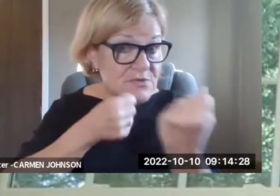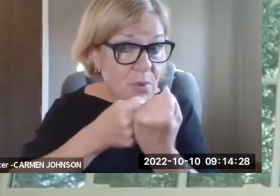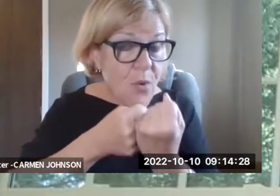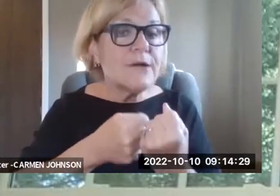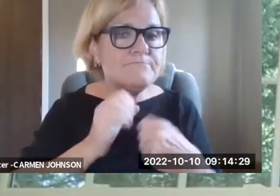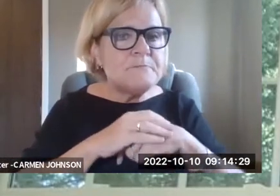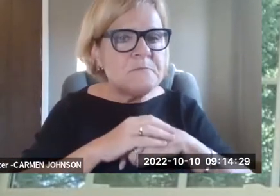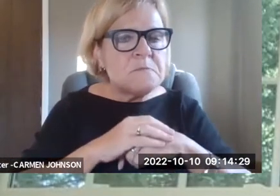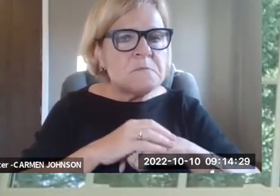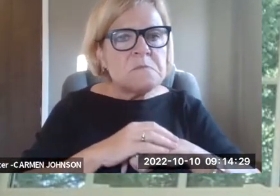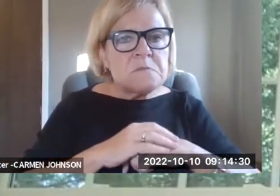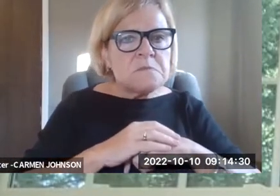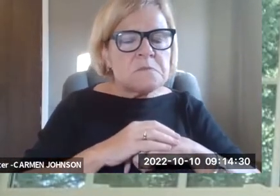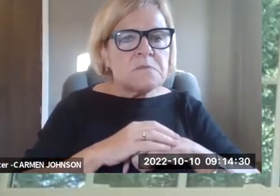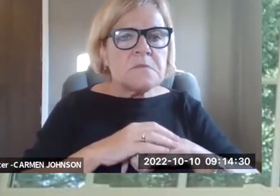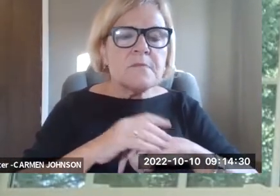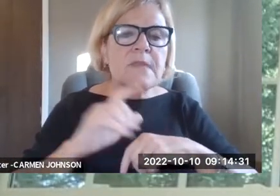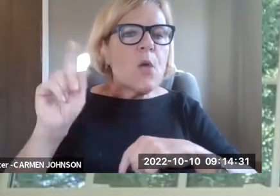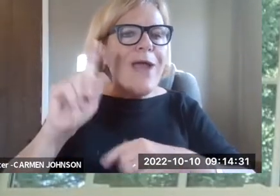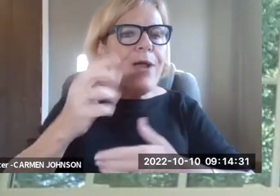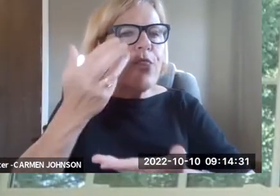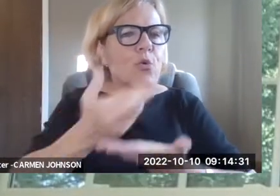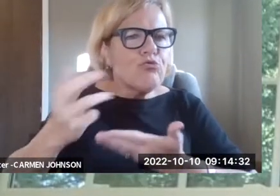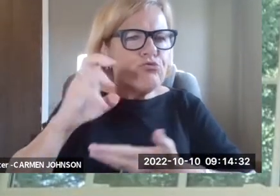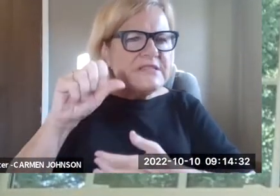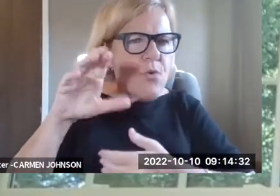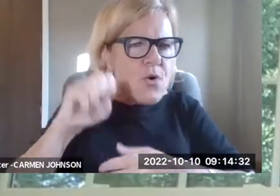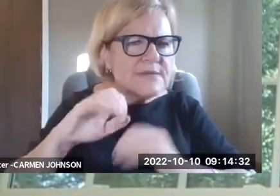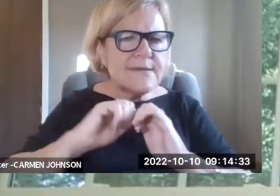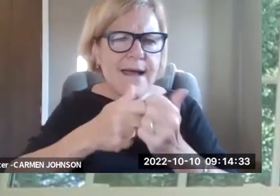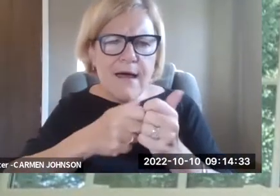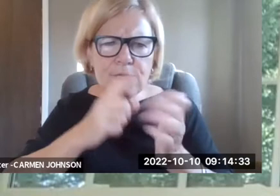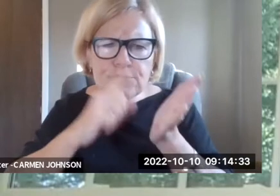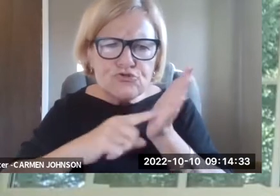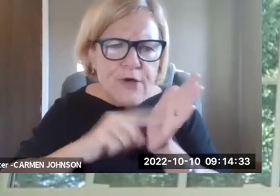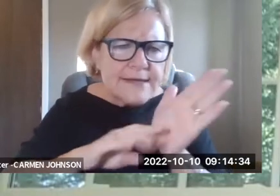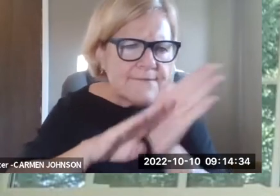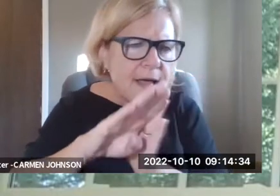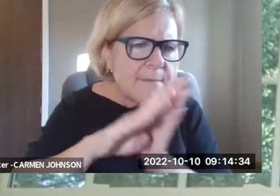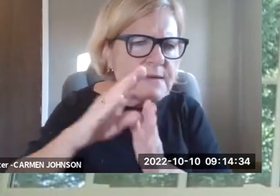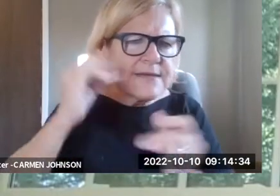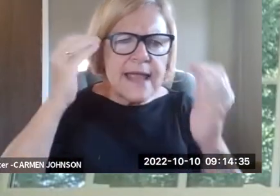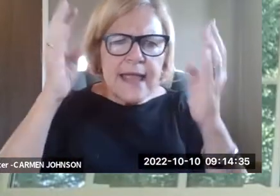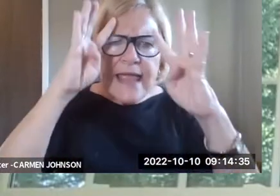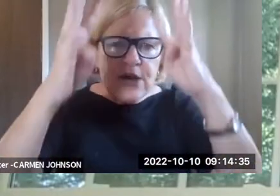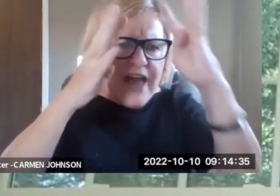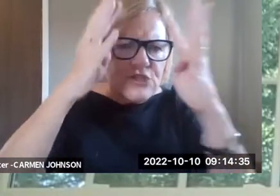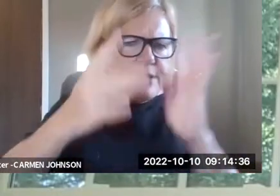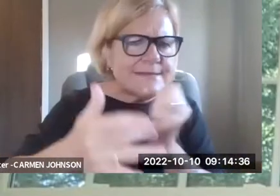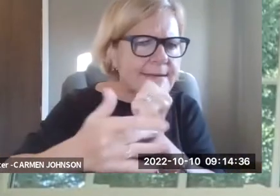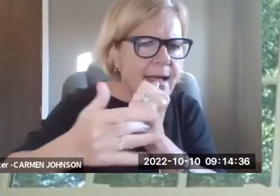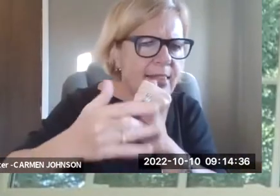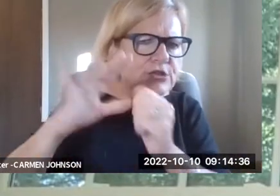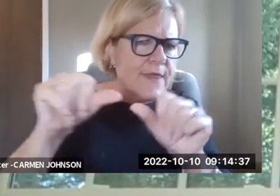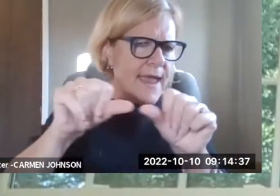interface with community, uh, organizations who, who may be able to support here, um, and, and where the